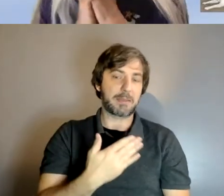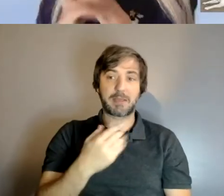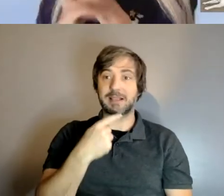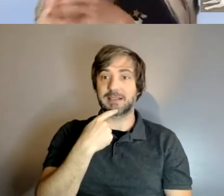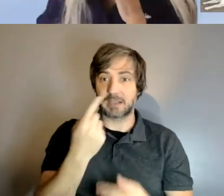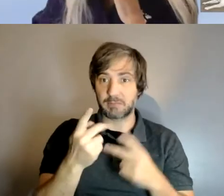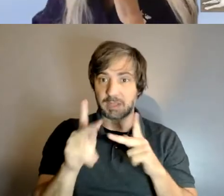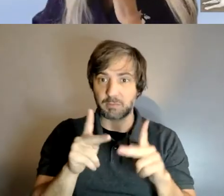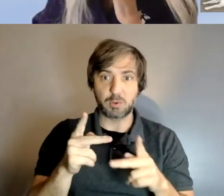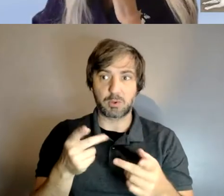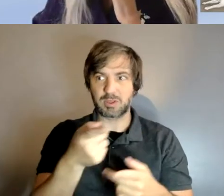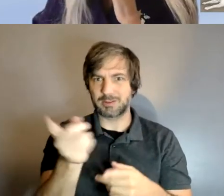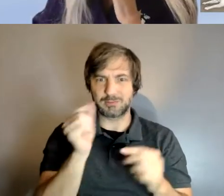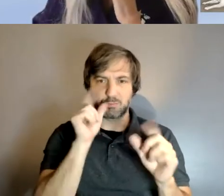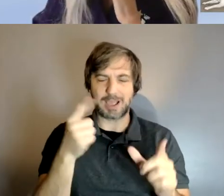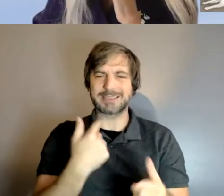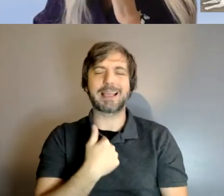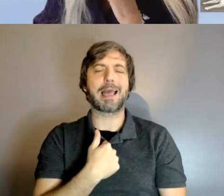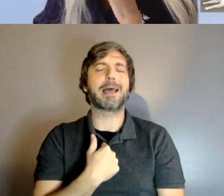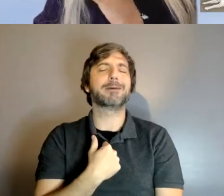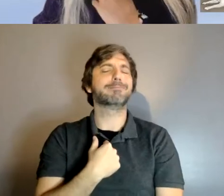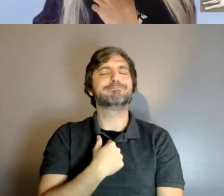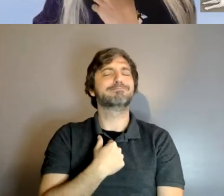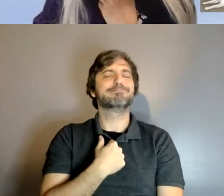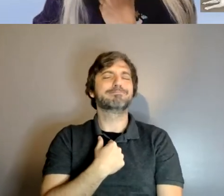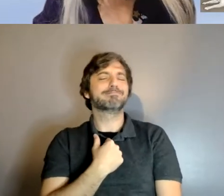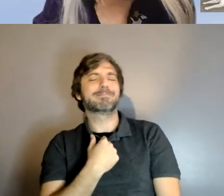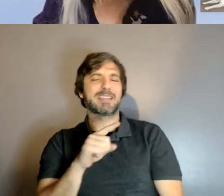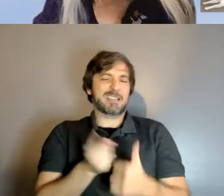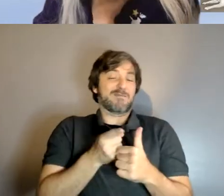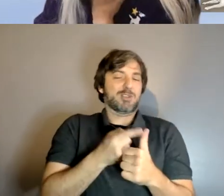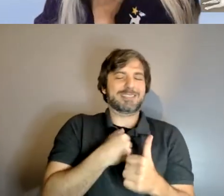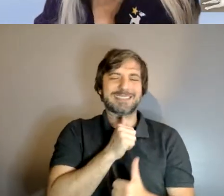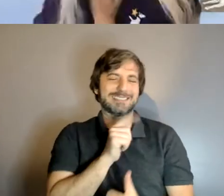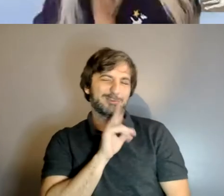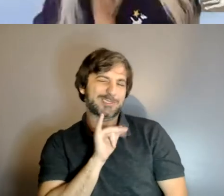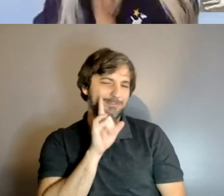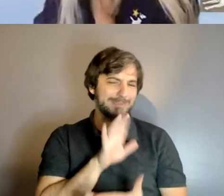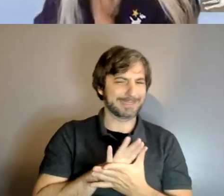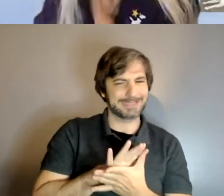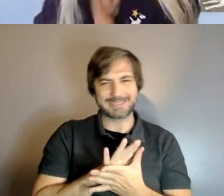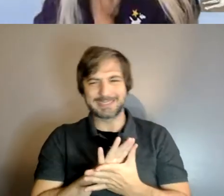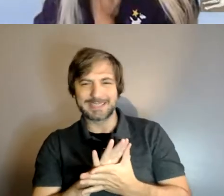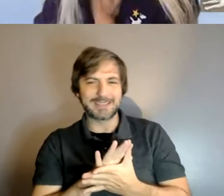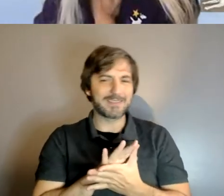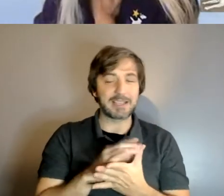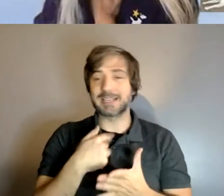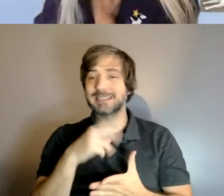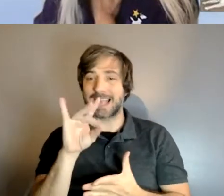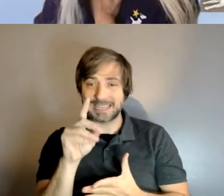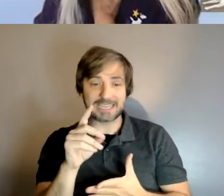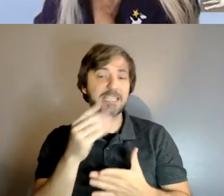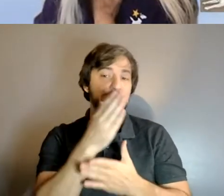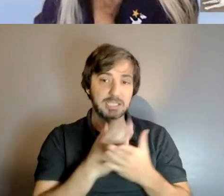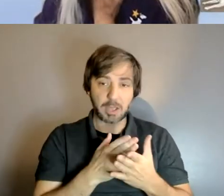was a huge skeptic when i heard about ptsd service dogs because i had done some training for diabetic seizure alert